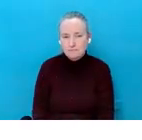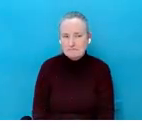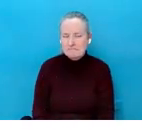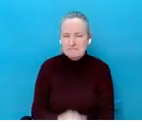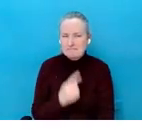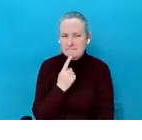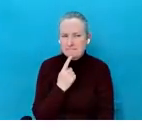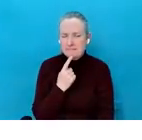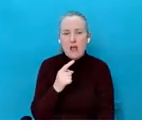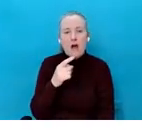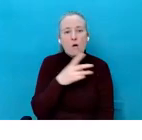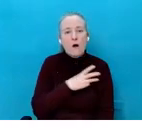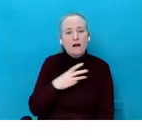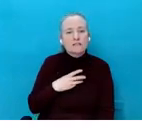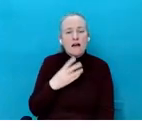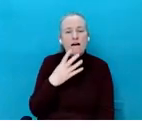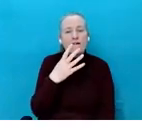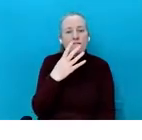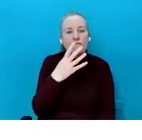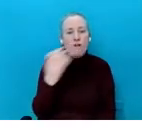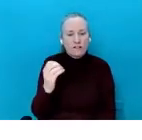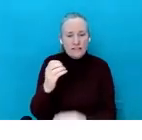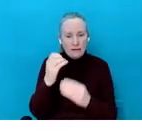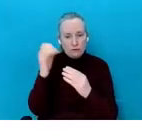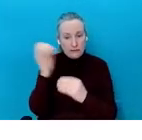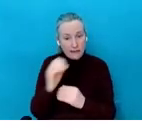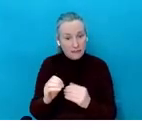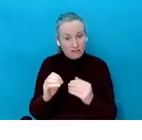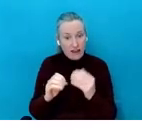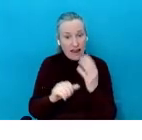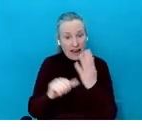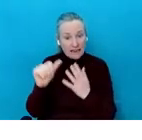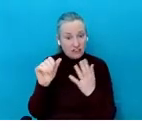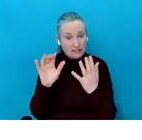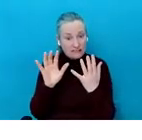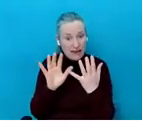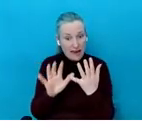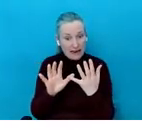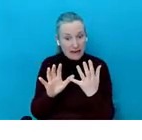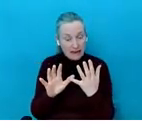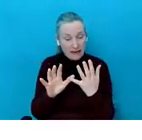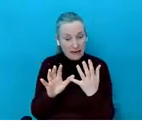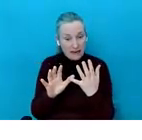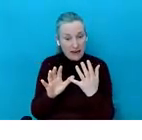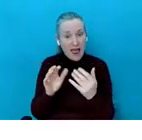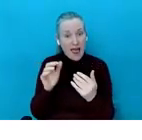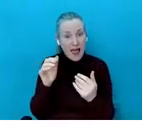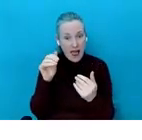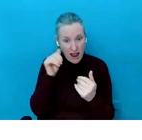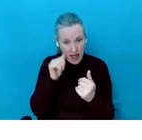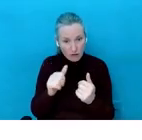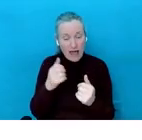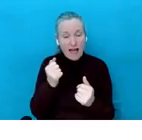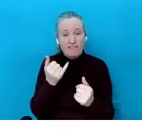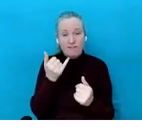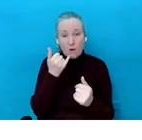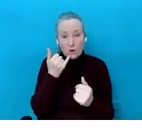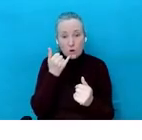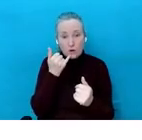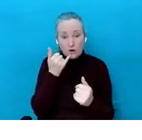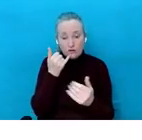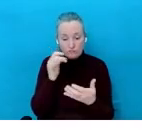So 40% of 10-year-olds are allowed to have their phones and their devices in their bedrooms.